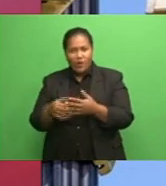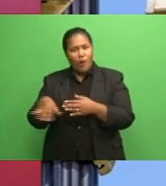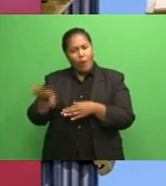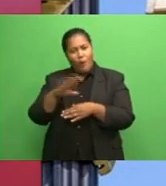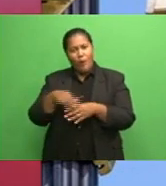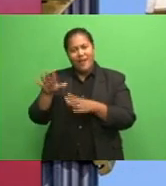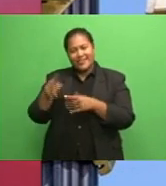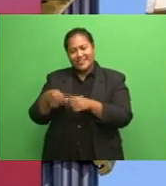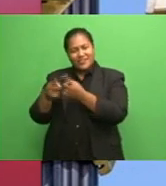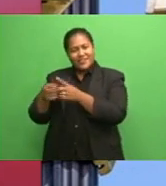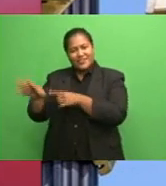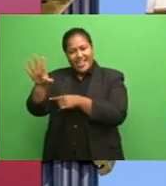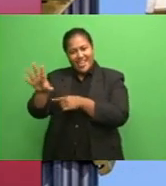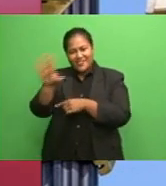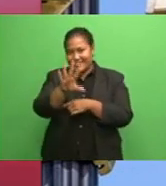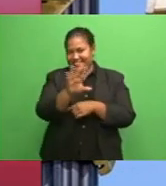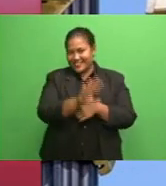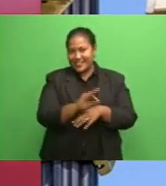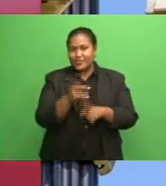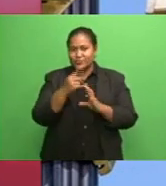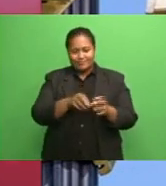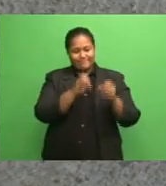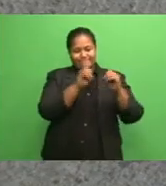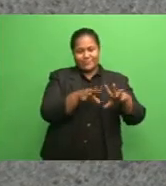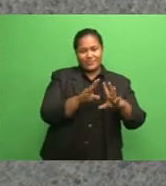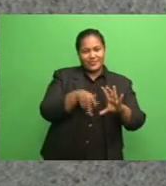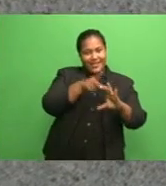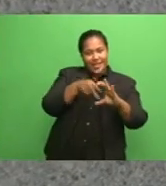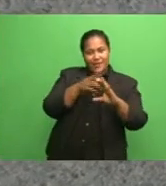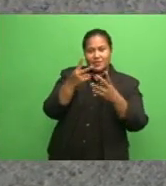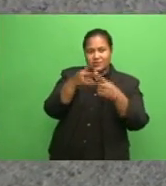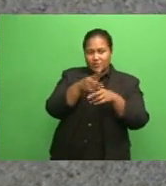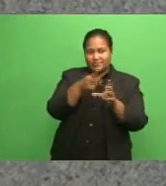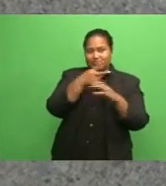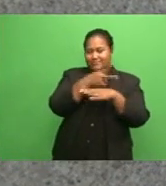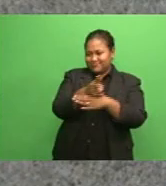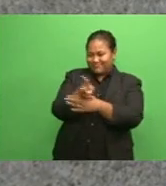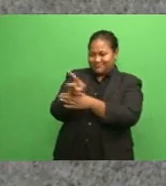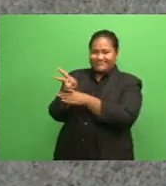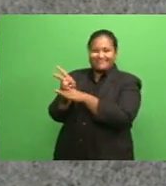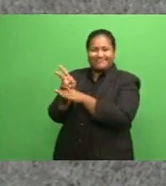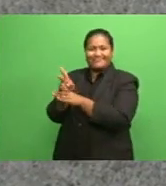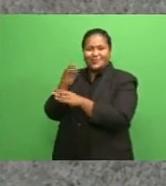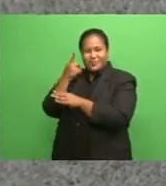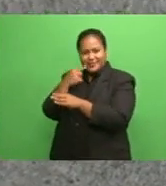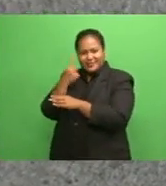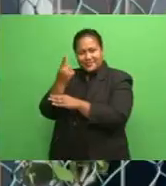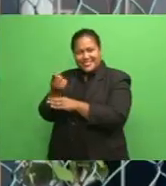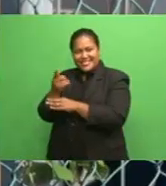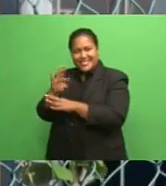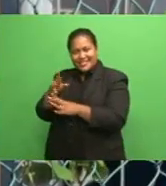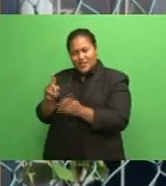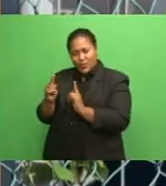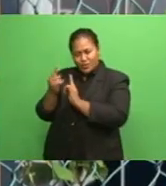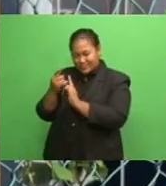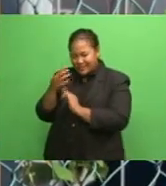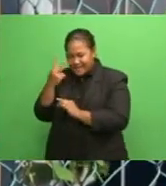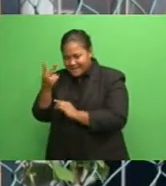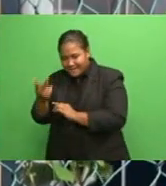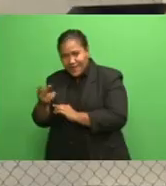positioning the cameras, so that we have a close view of all